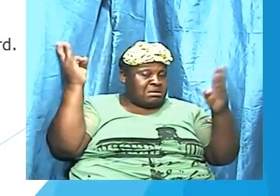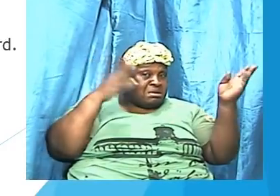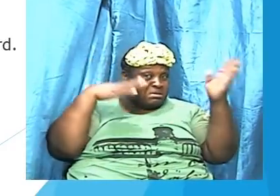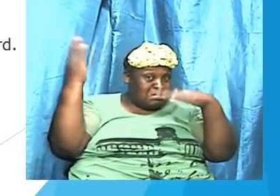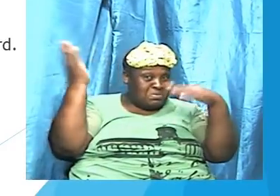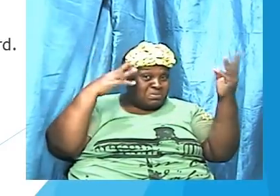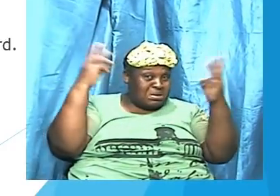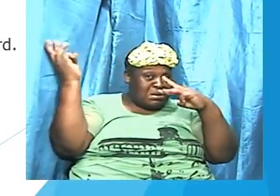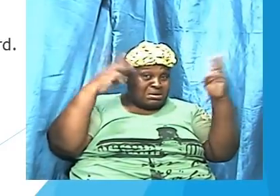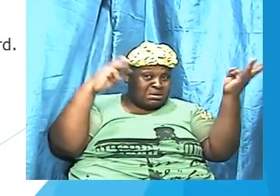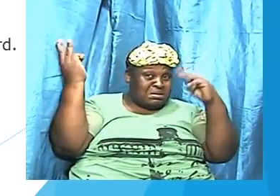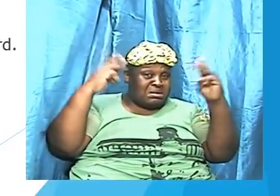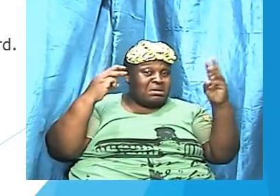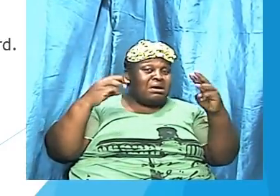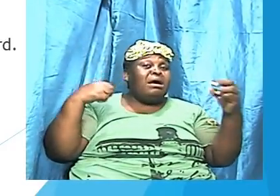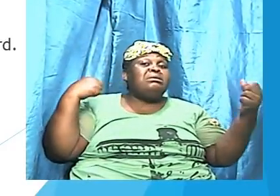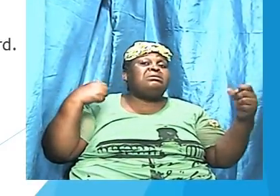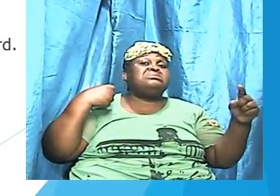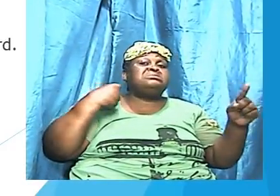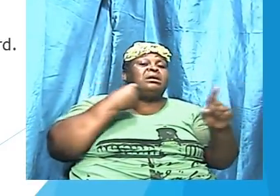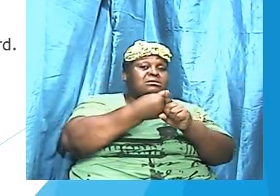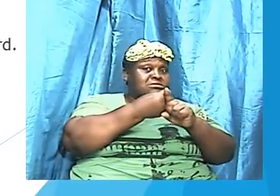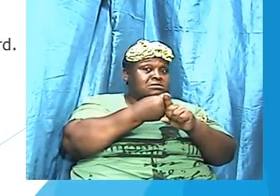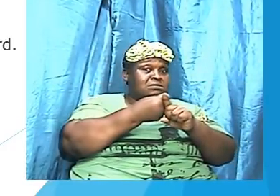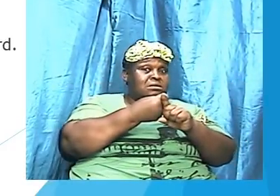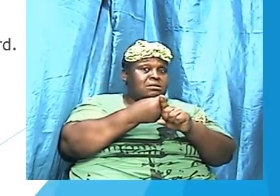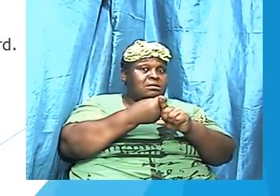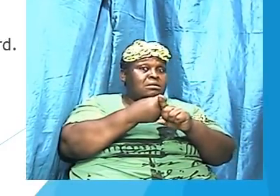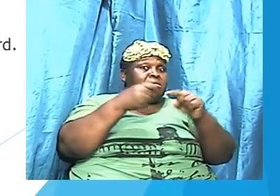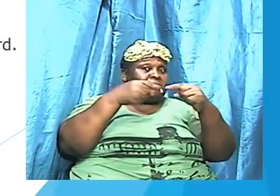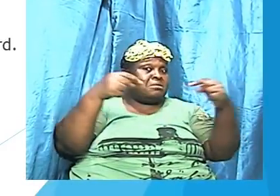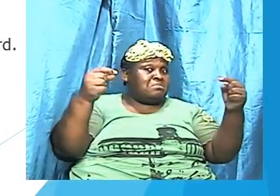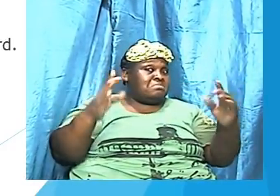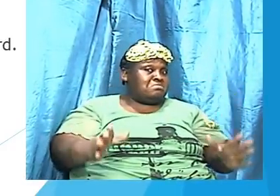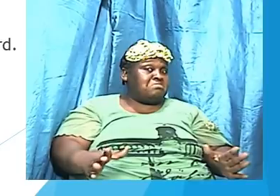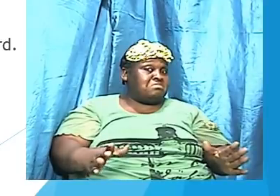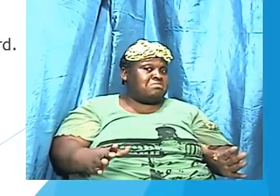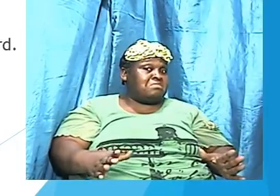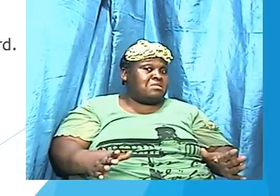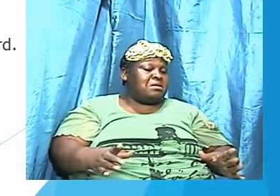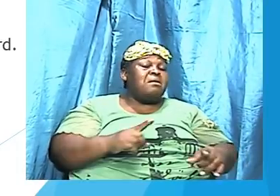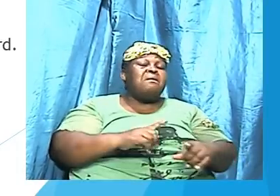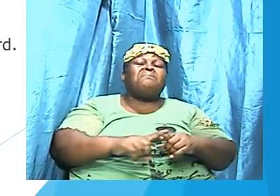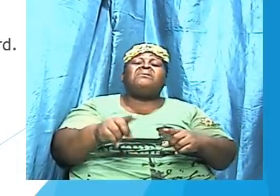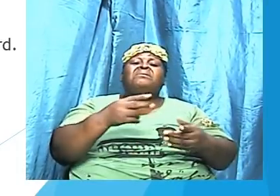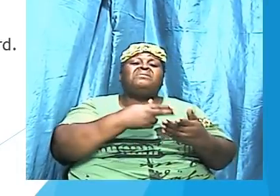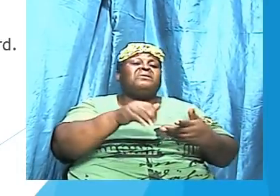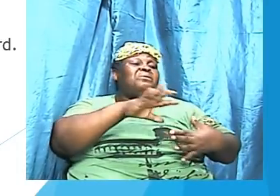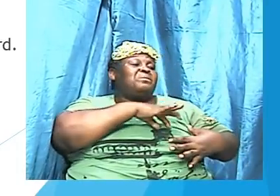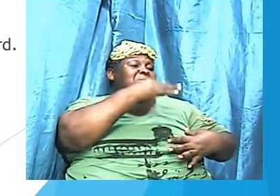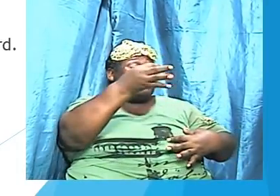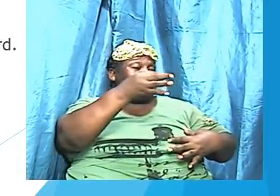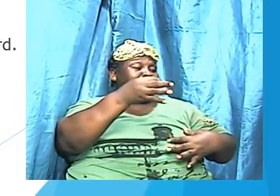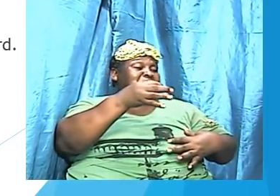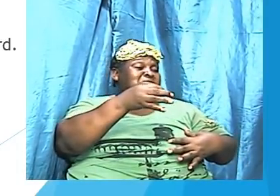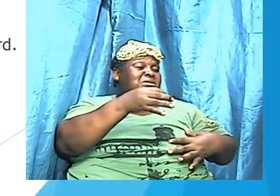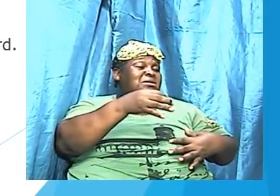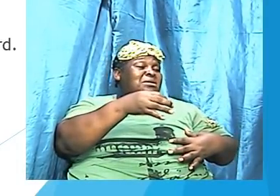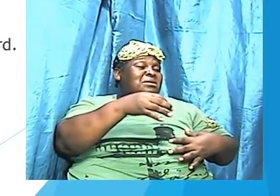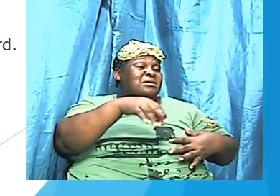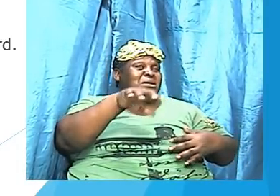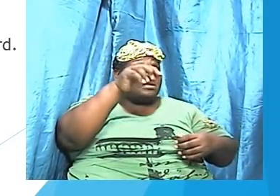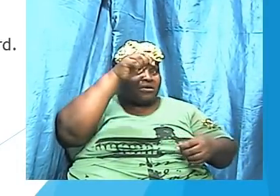by the enemy. But the Holy Ghost, the Holy Ghost, the going to pull from within us